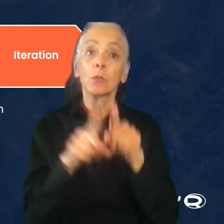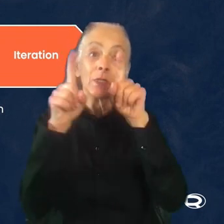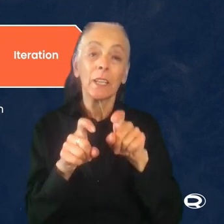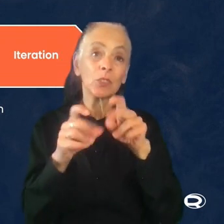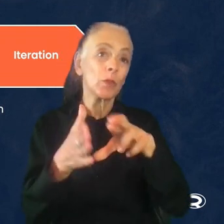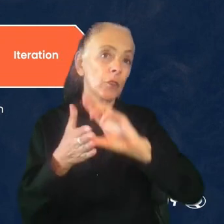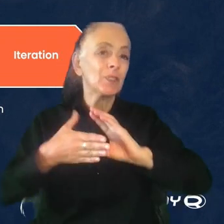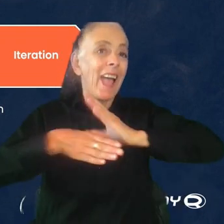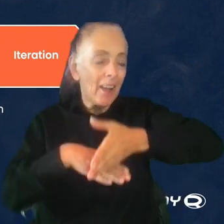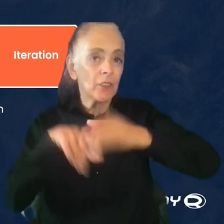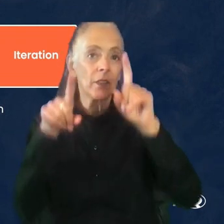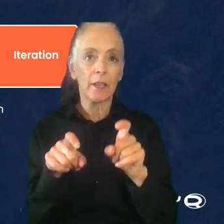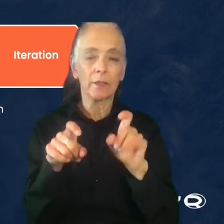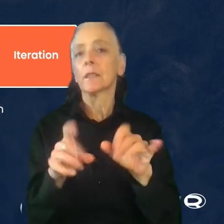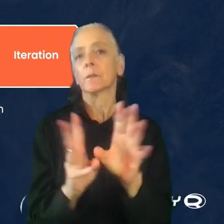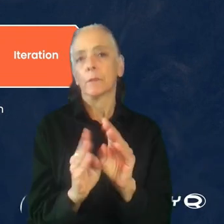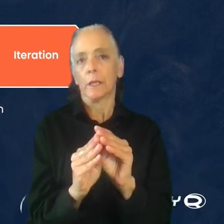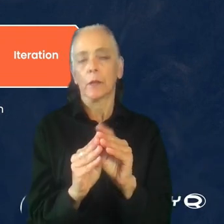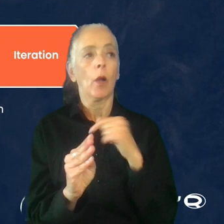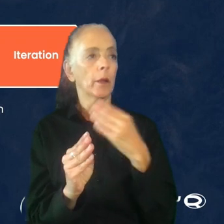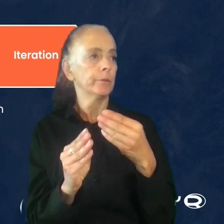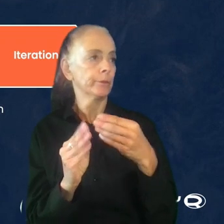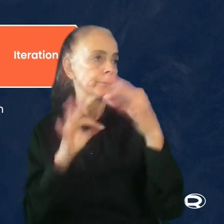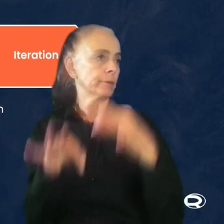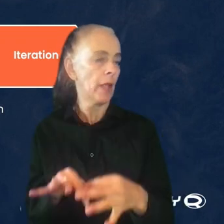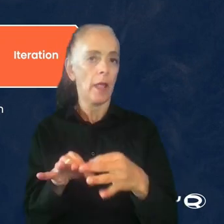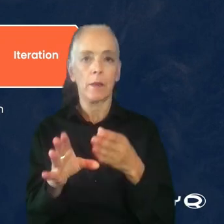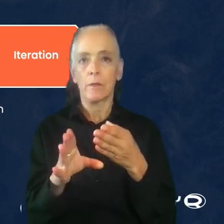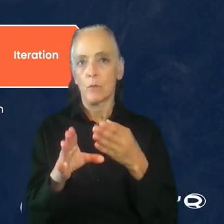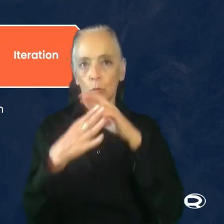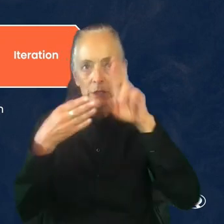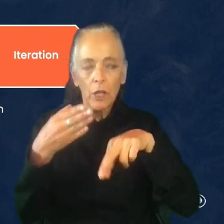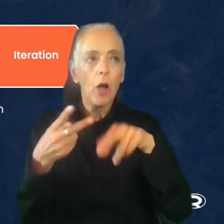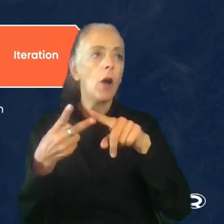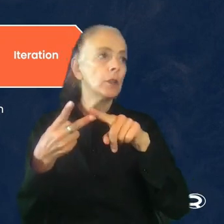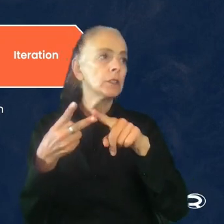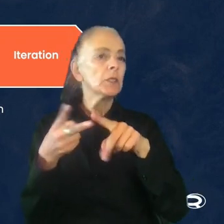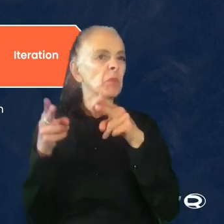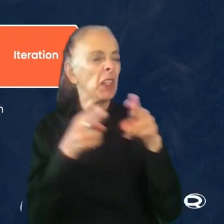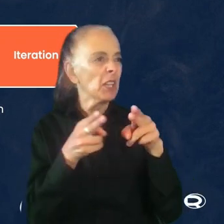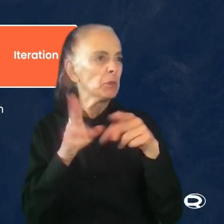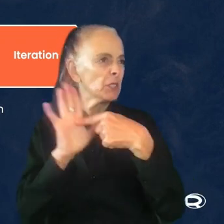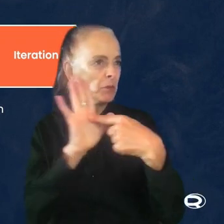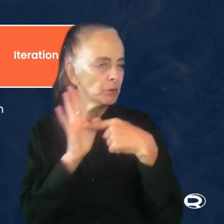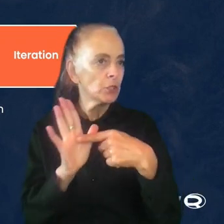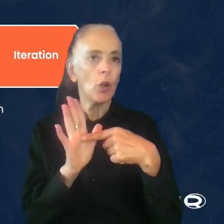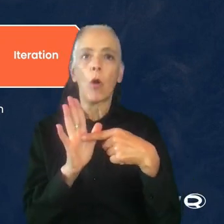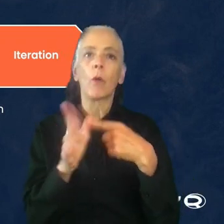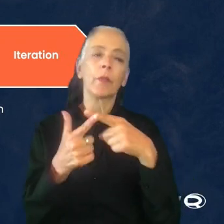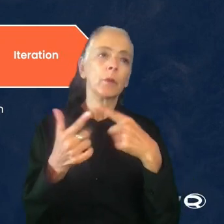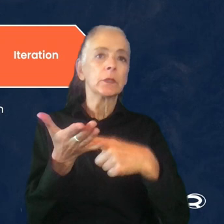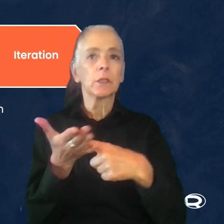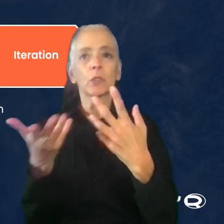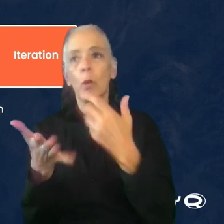which is just a meeting where I present the main results and include tips of the test. And we discussed the insights, what was useful,